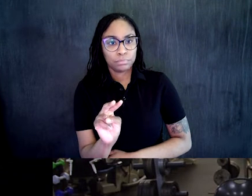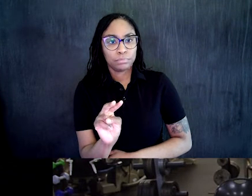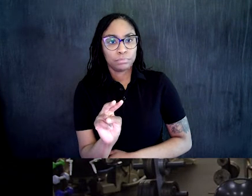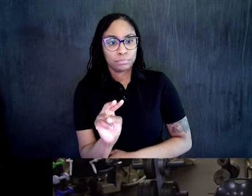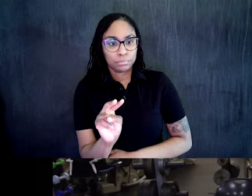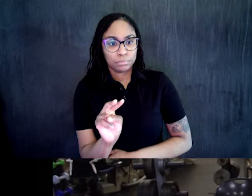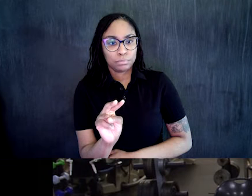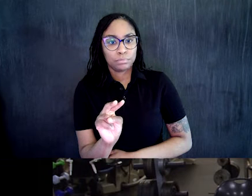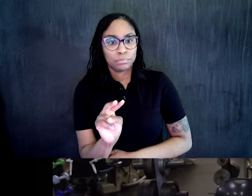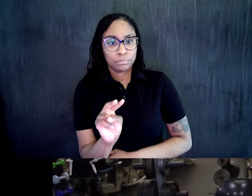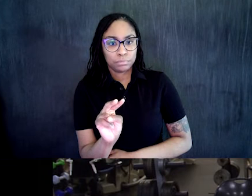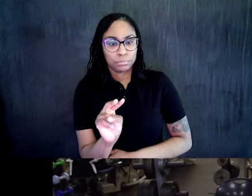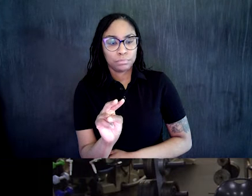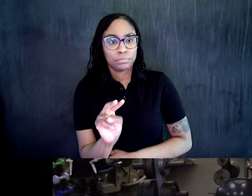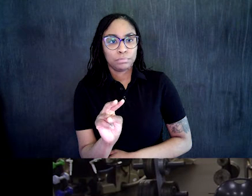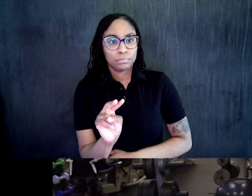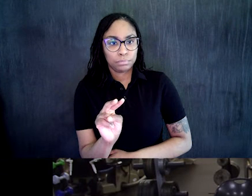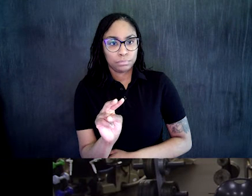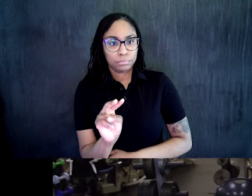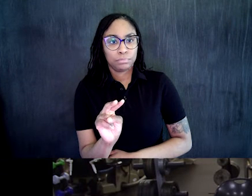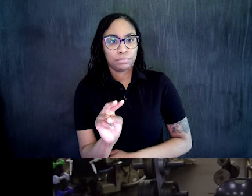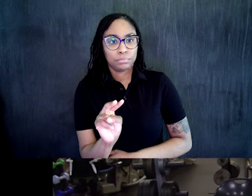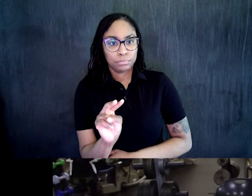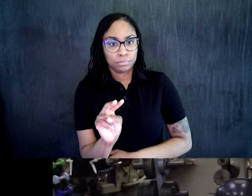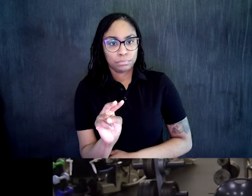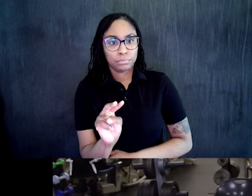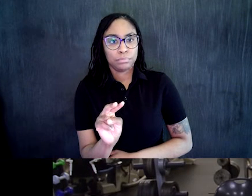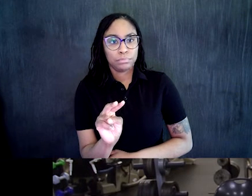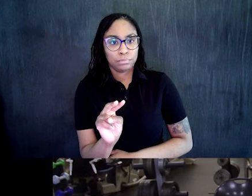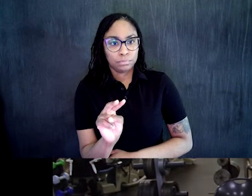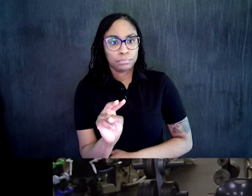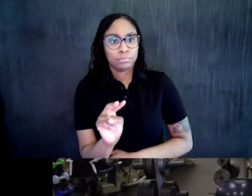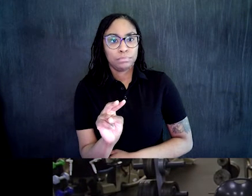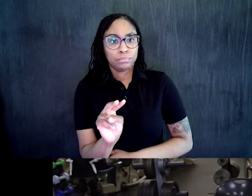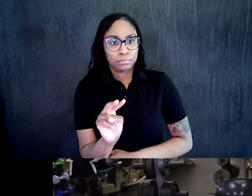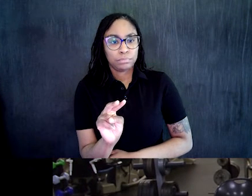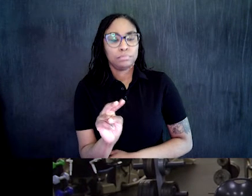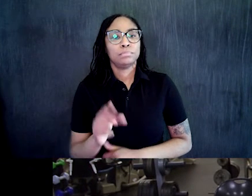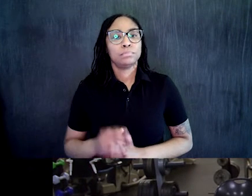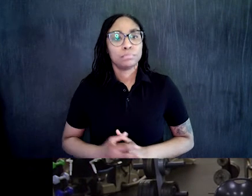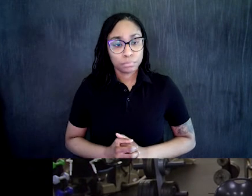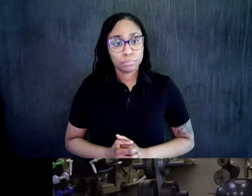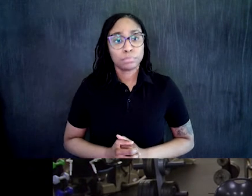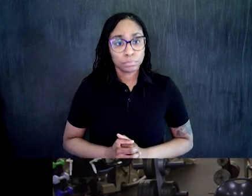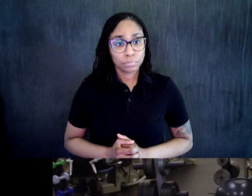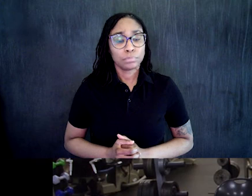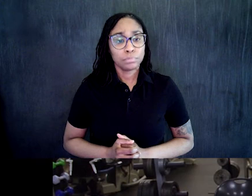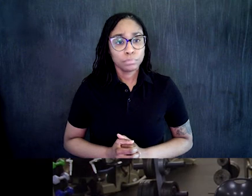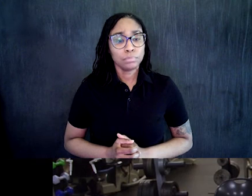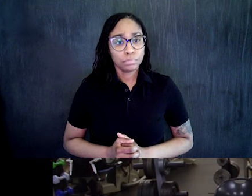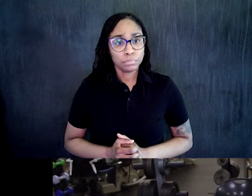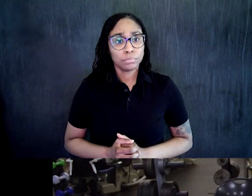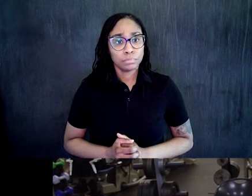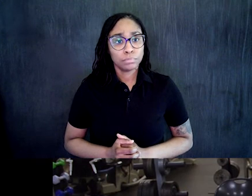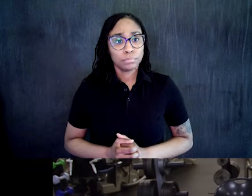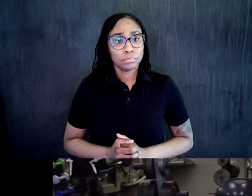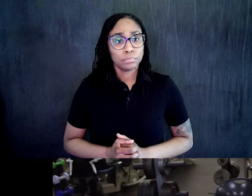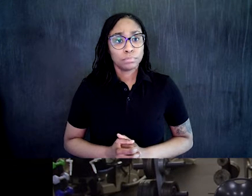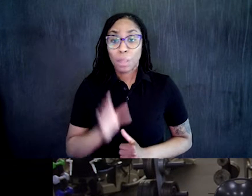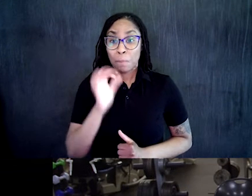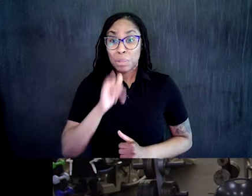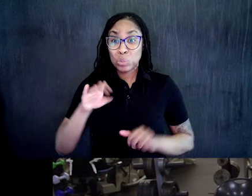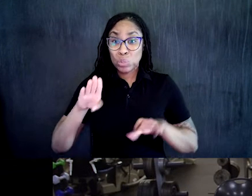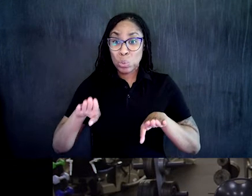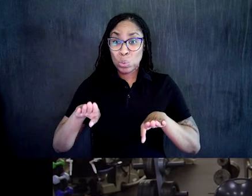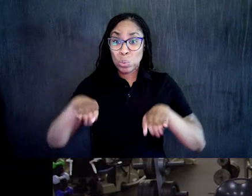All right? Making sure you're not tempted to reach down. All right? Almost there. Keep it going. Making sure we're using those boots,